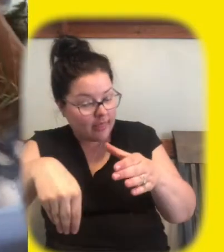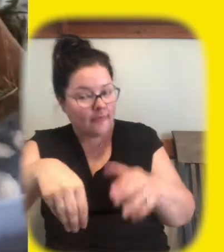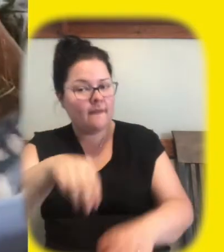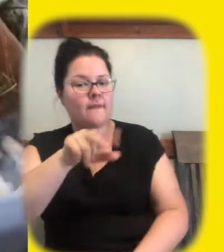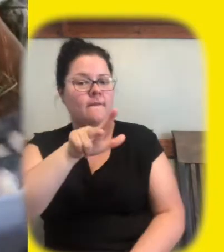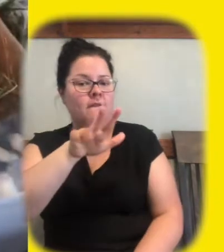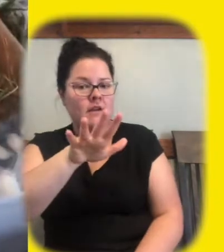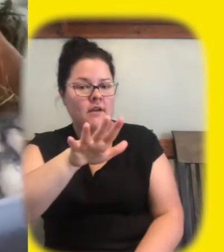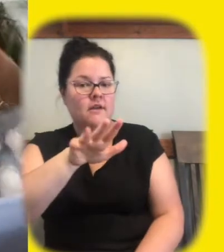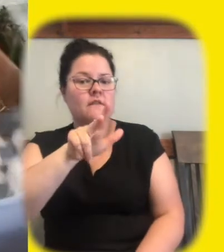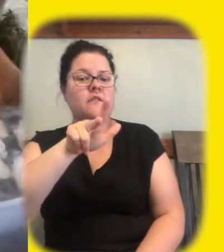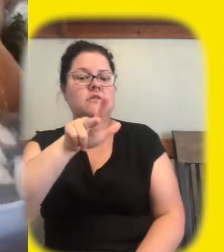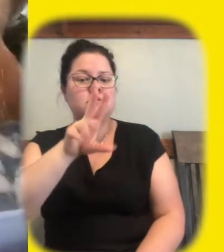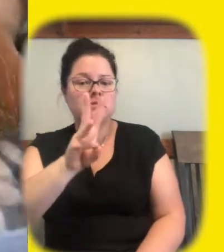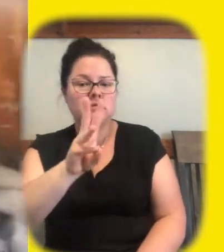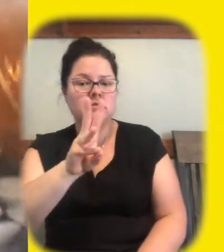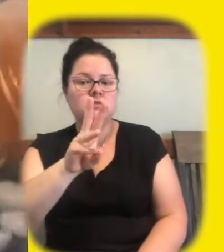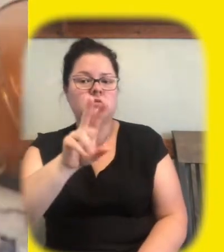i gotta get it right in there